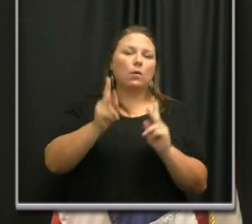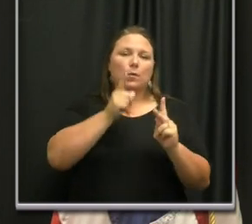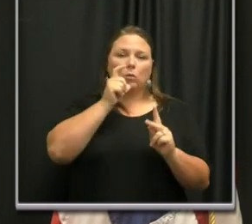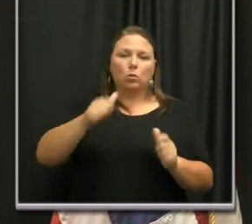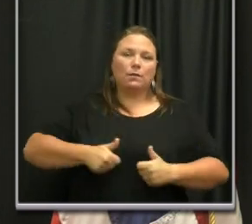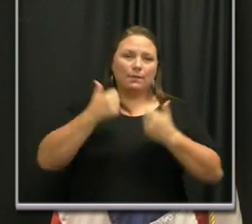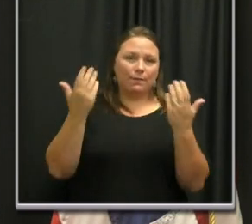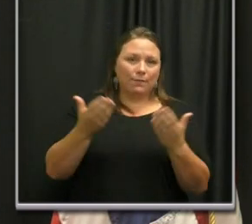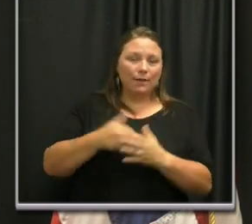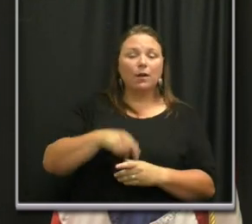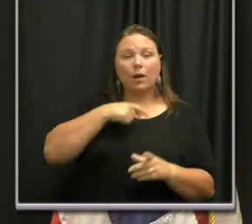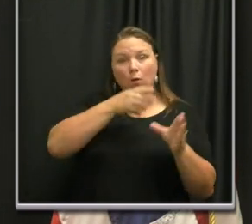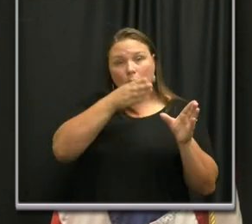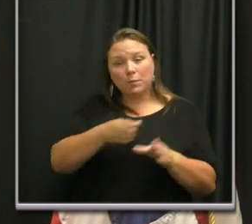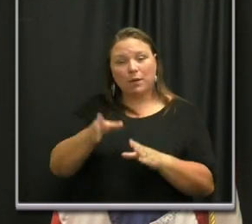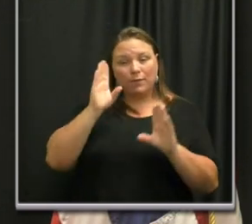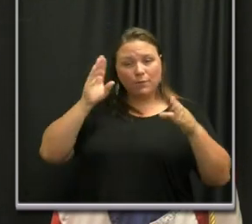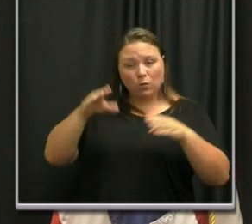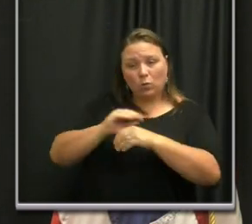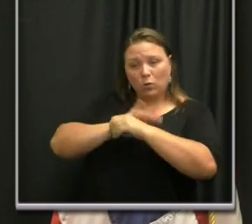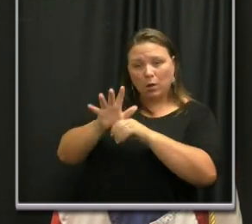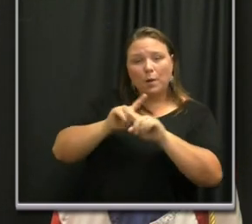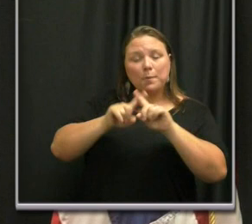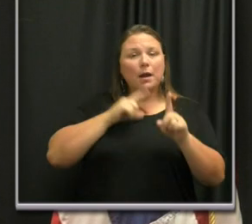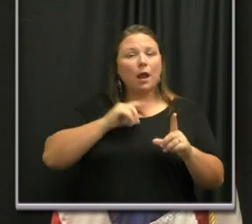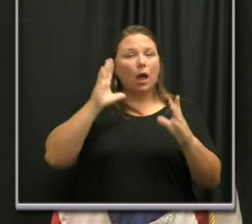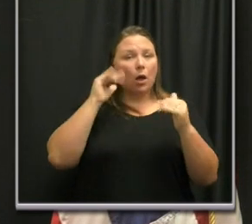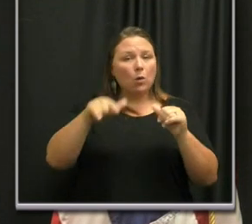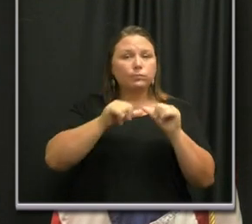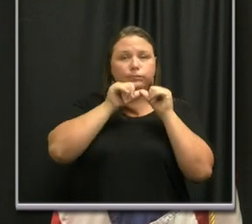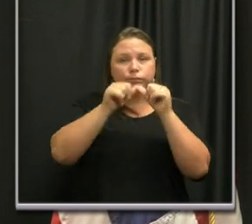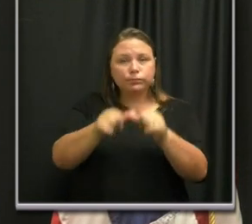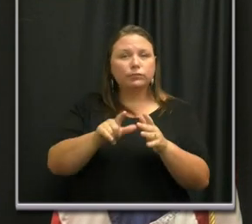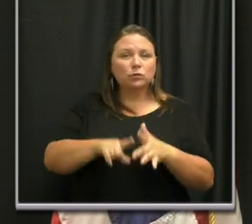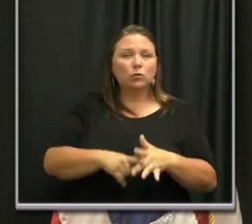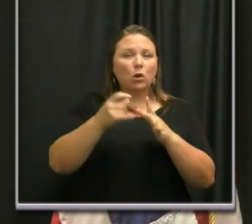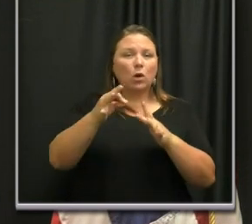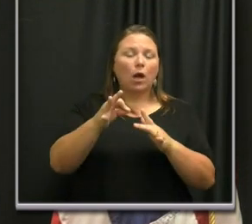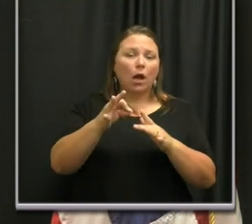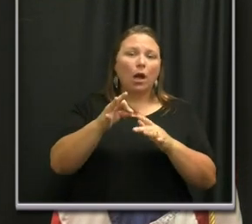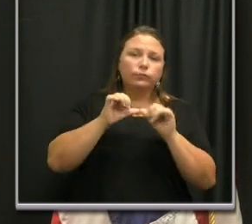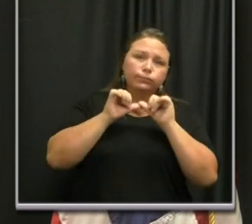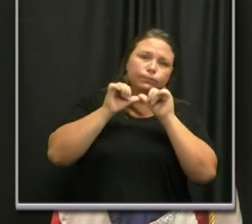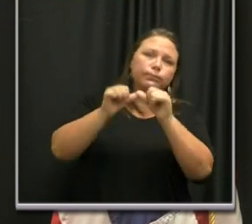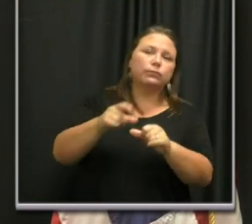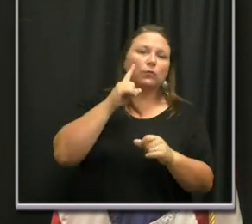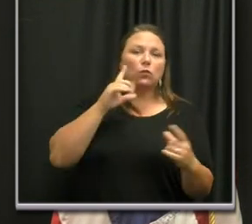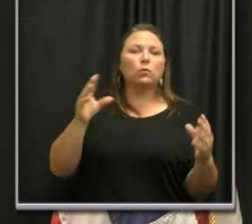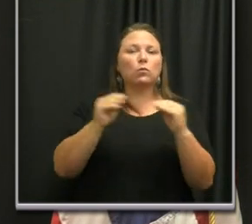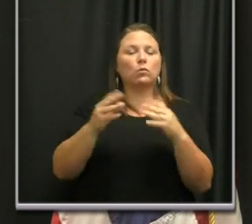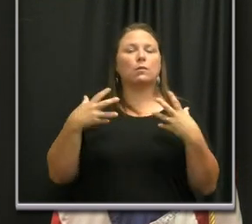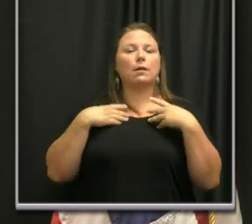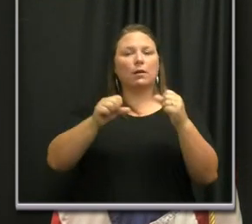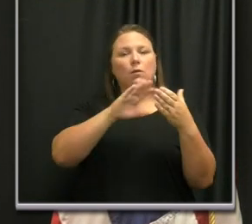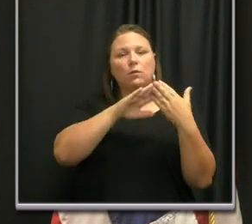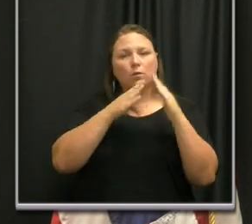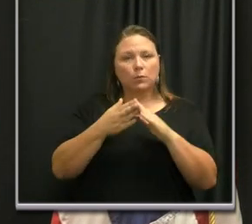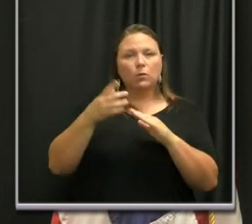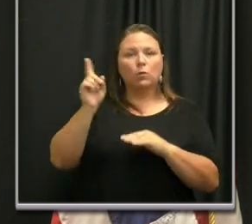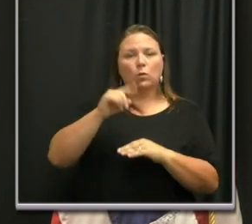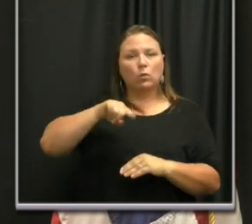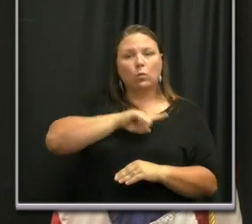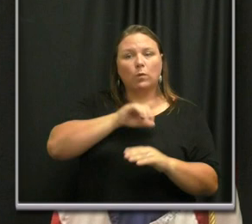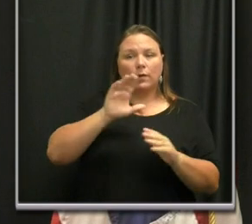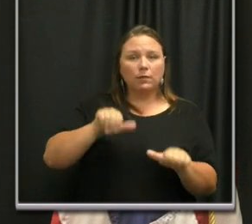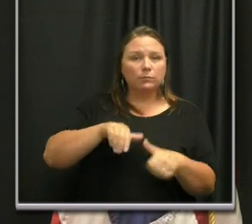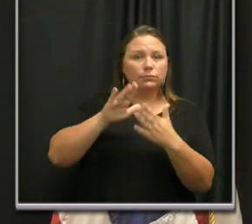Our plan focuses on COVID-19, but I hope that this is the start of a long-term plan for healthier communities where we have an